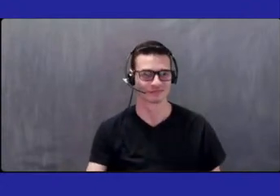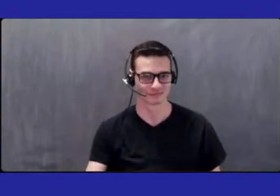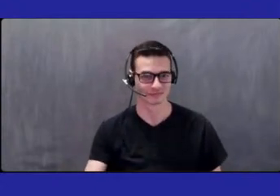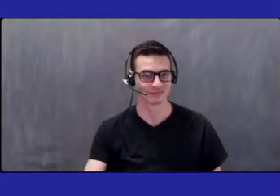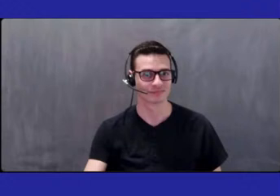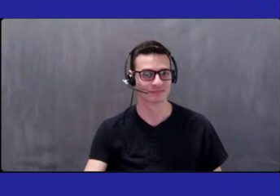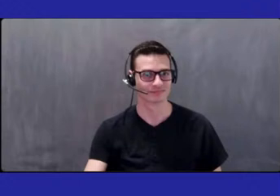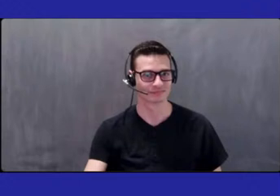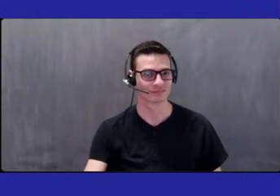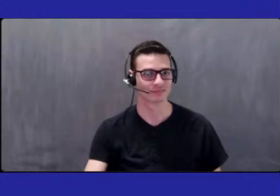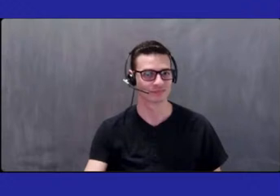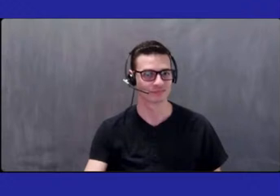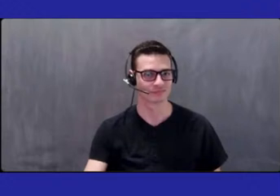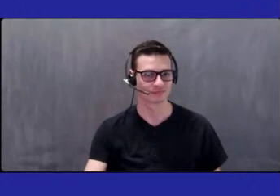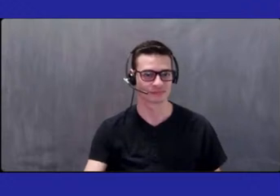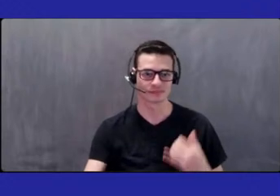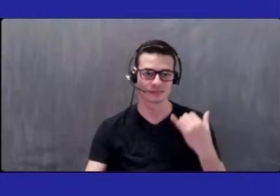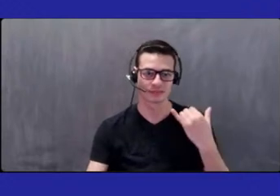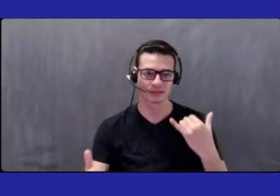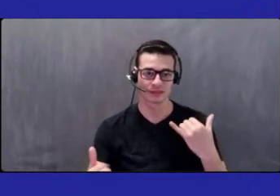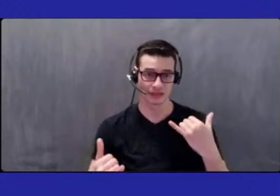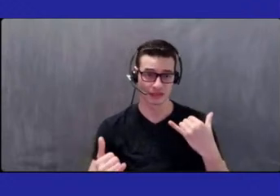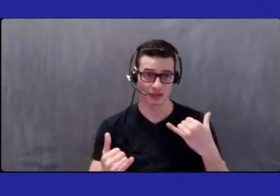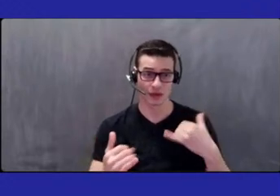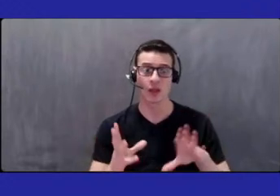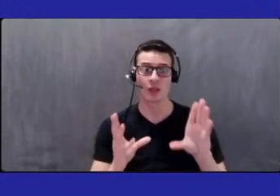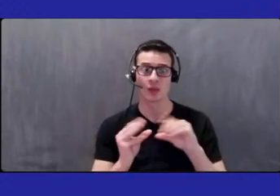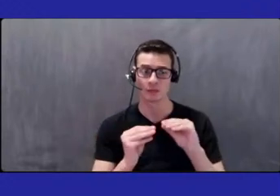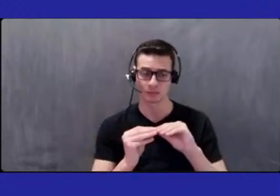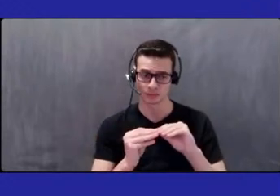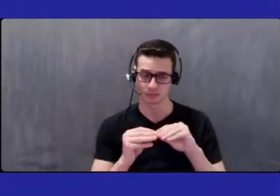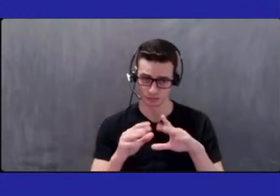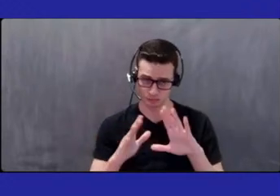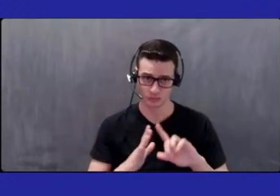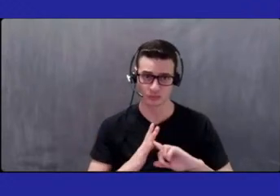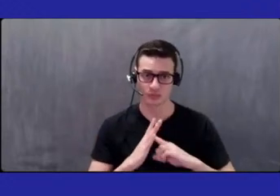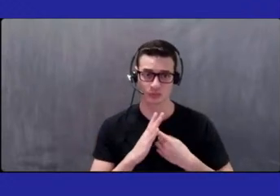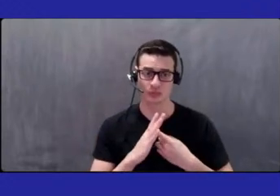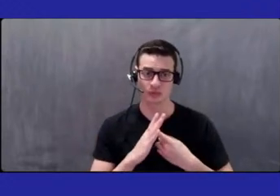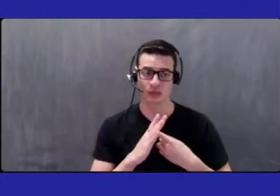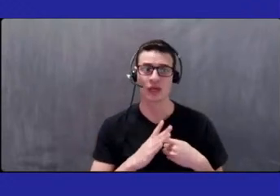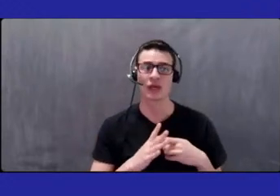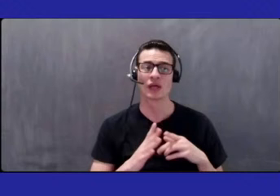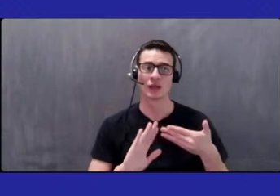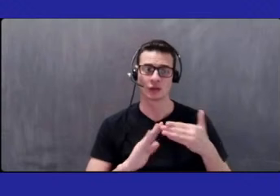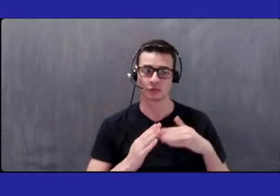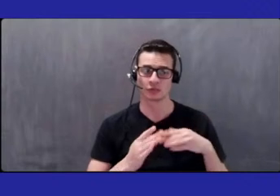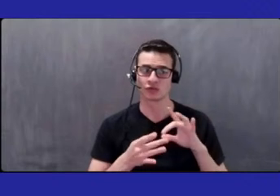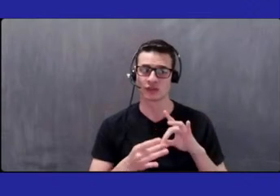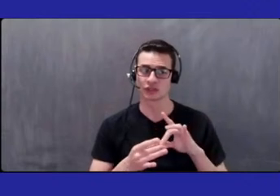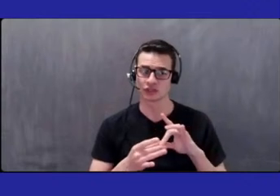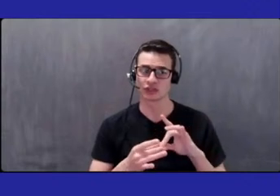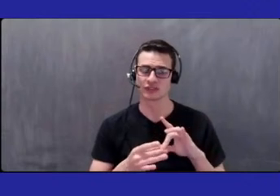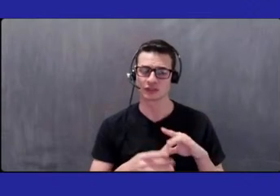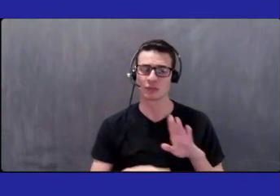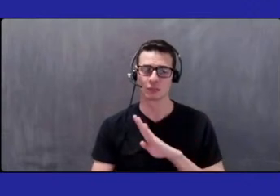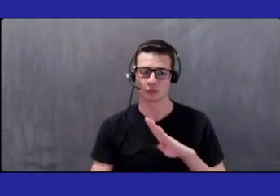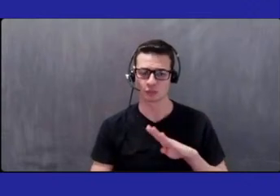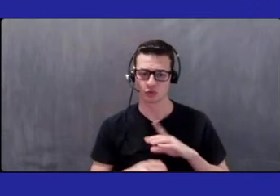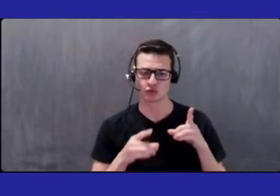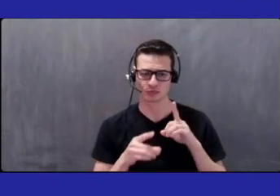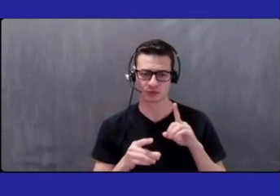order of the Community Relations Committee, the Board of Directors of N. Wassey Hospital Hospital.